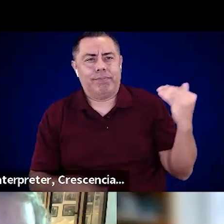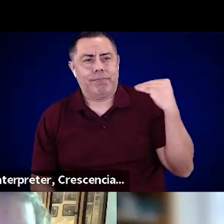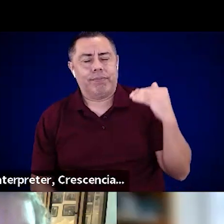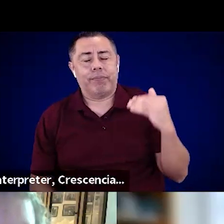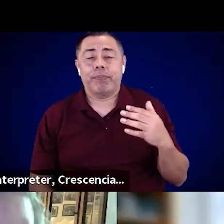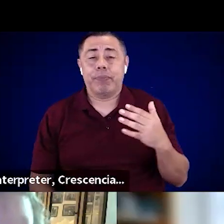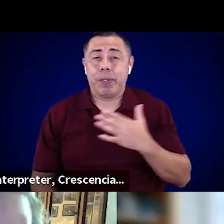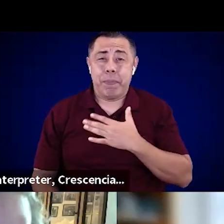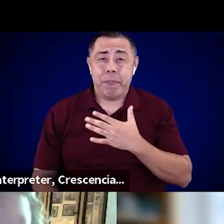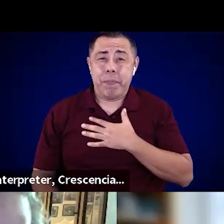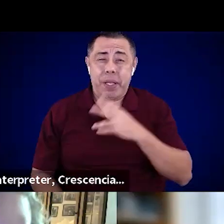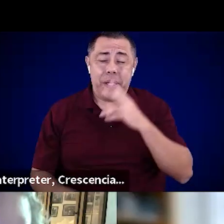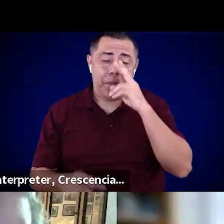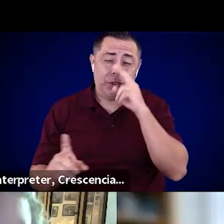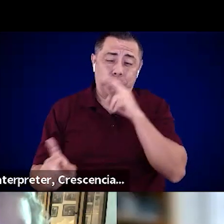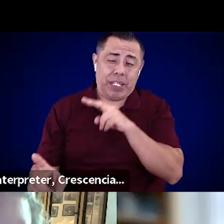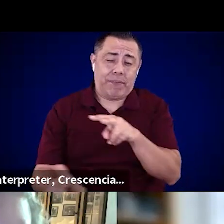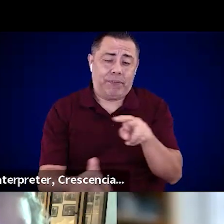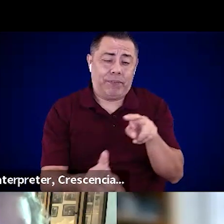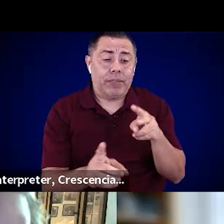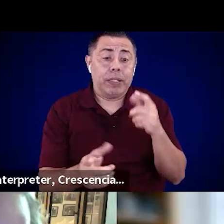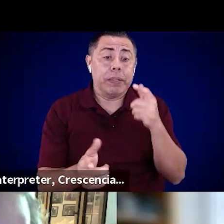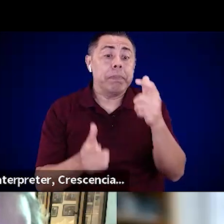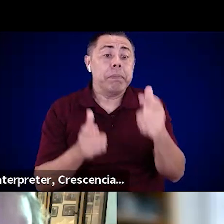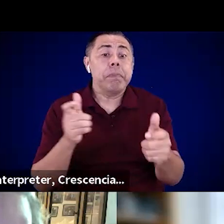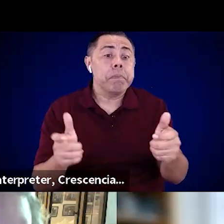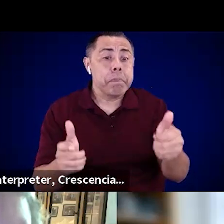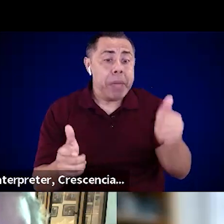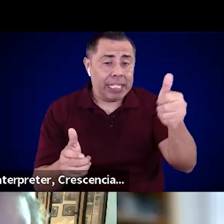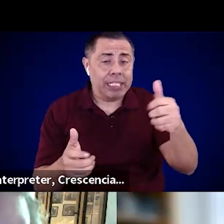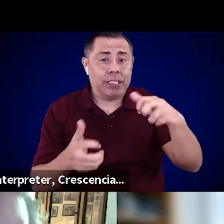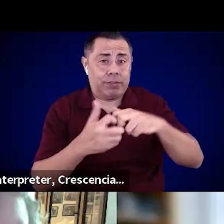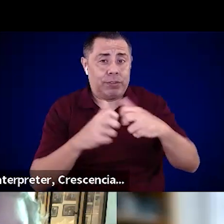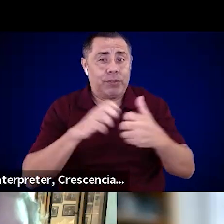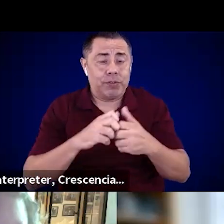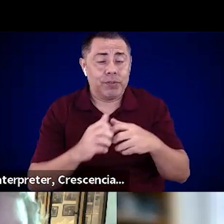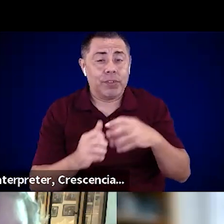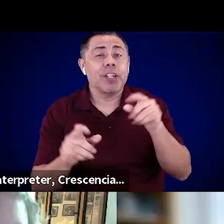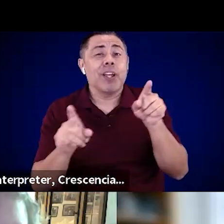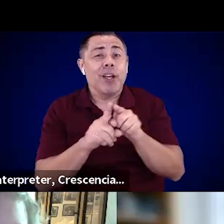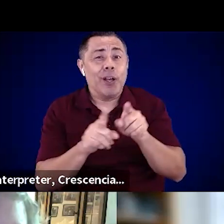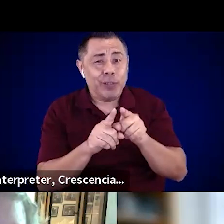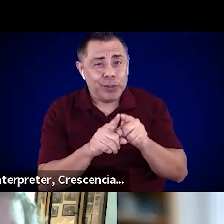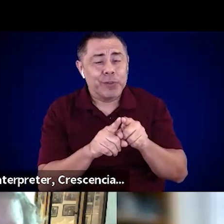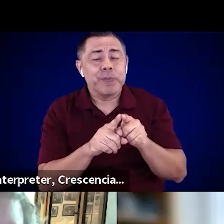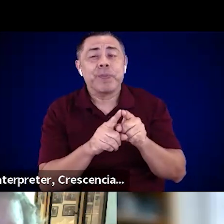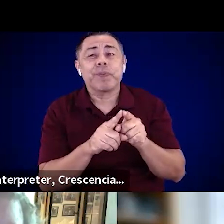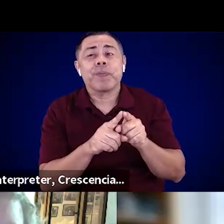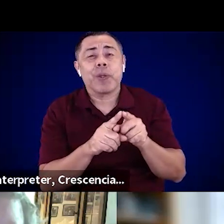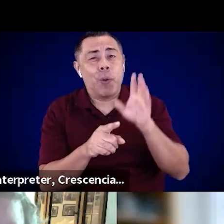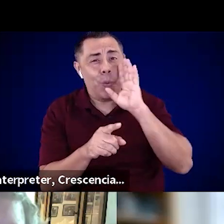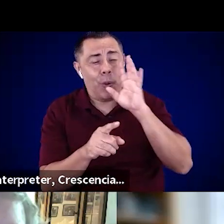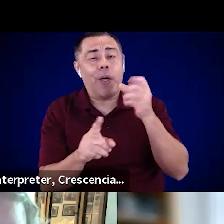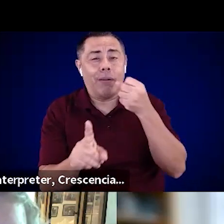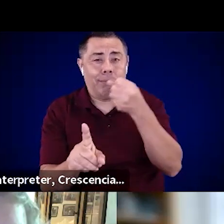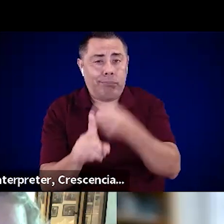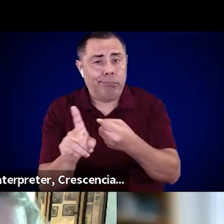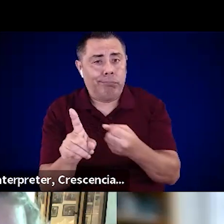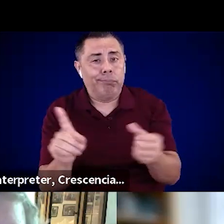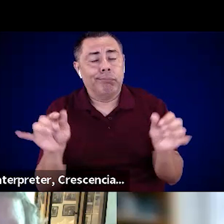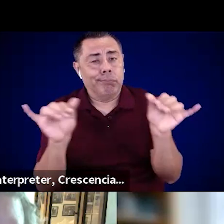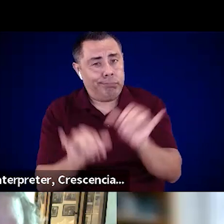perspective and the one that's common to most emergency operation plans, including the